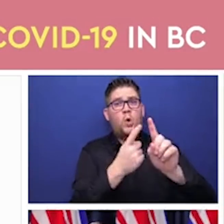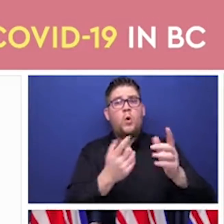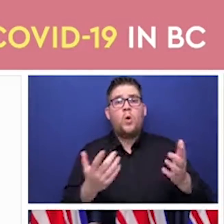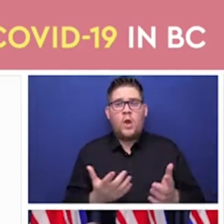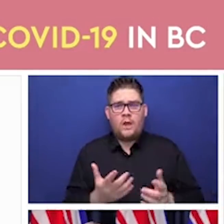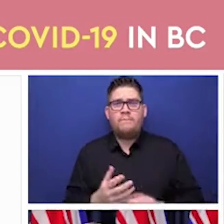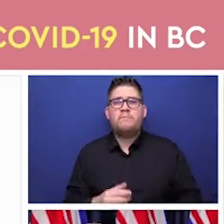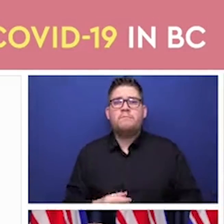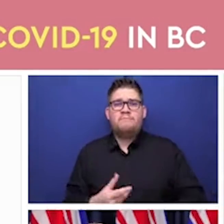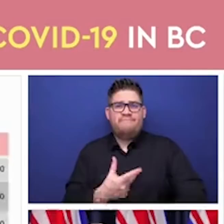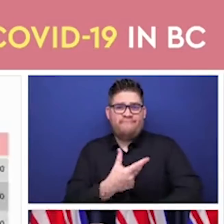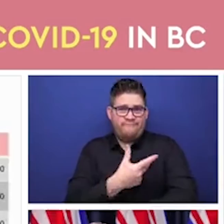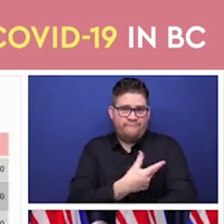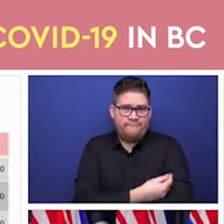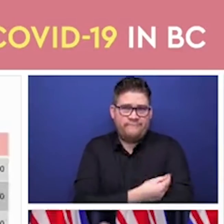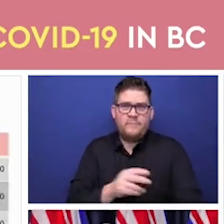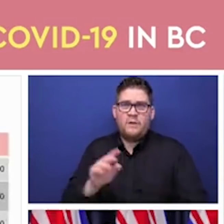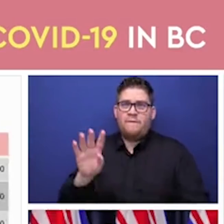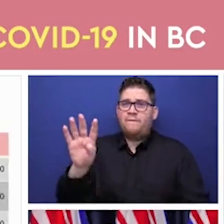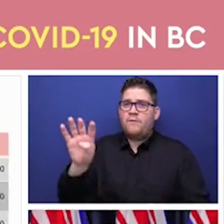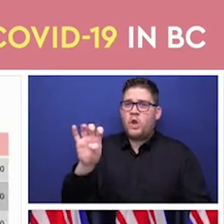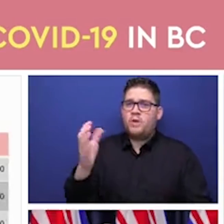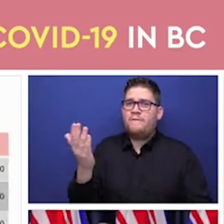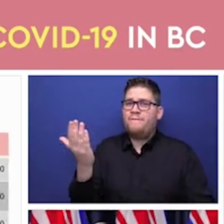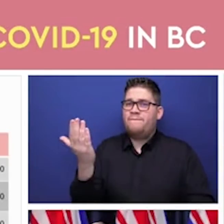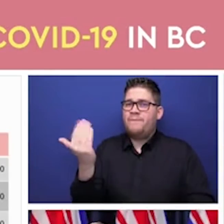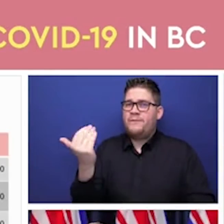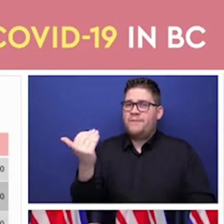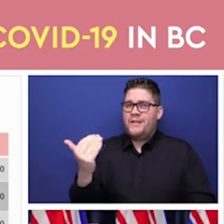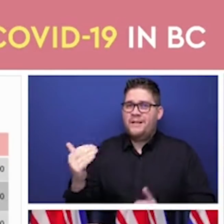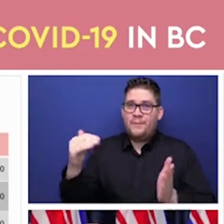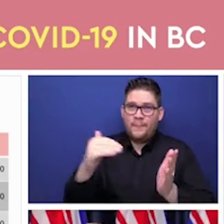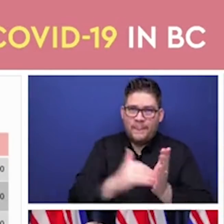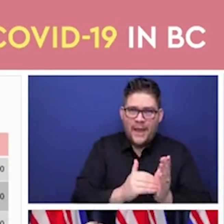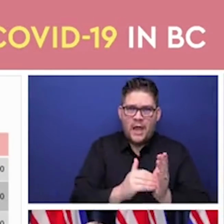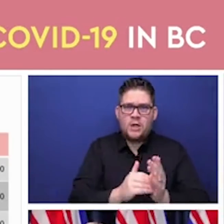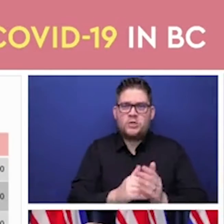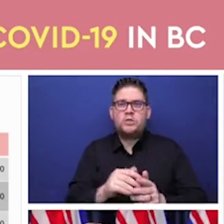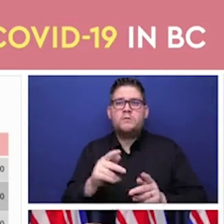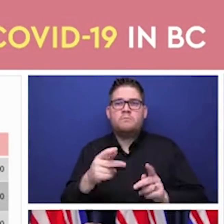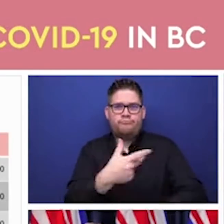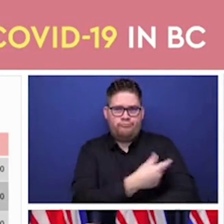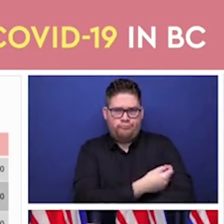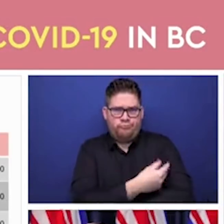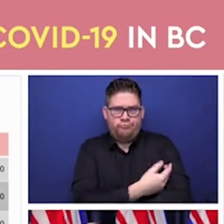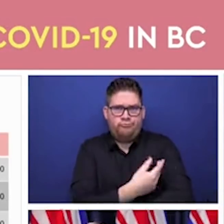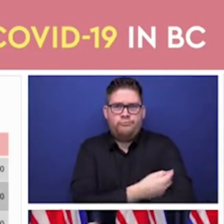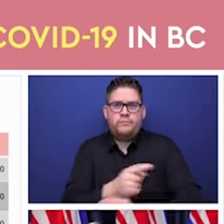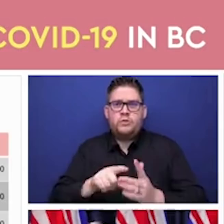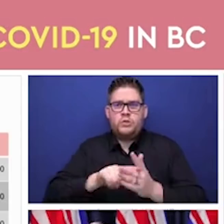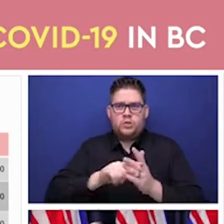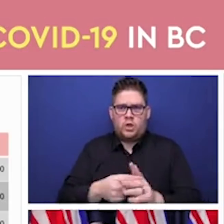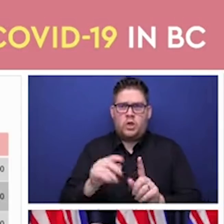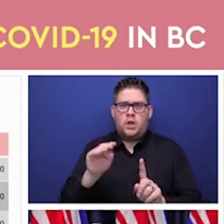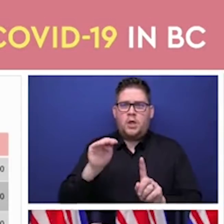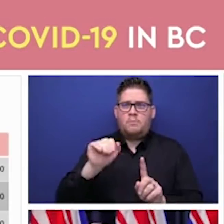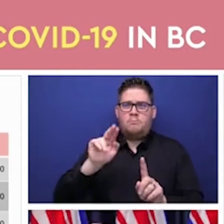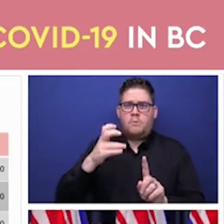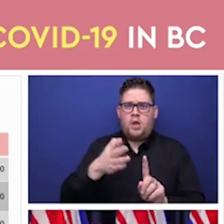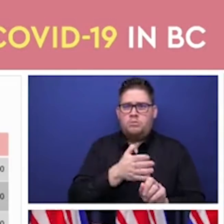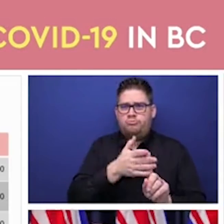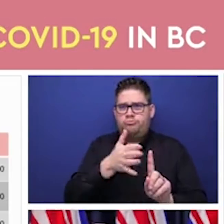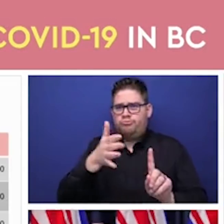I think we can anticipate that number will go up because with the decision to extend the dose two timeframe,